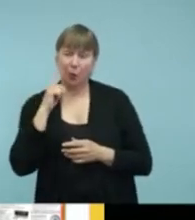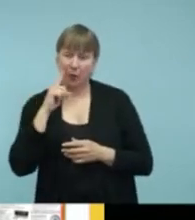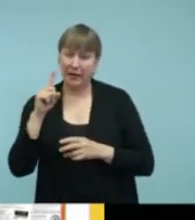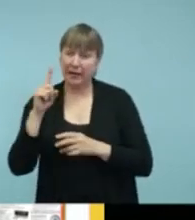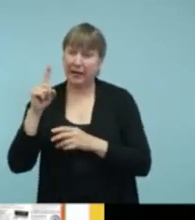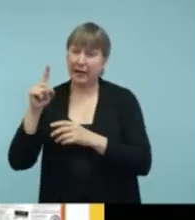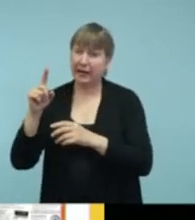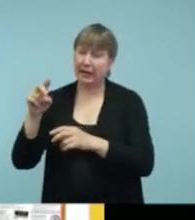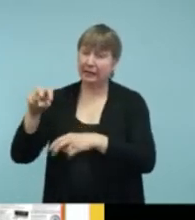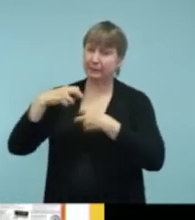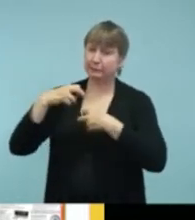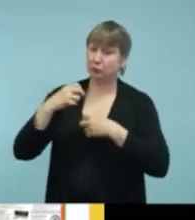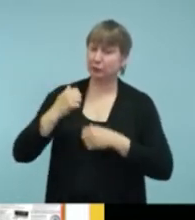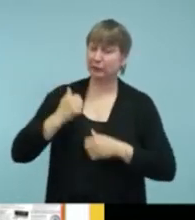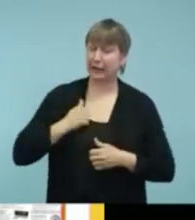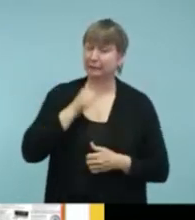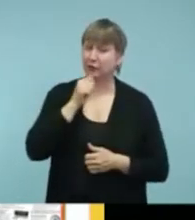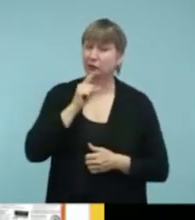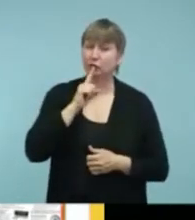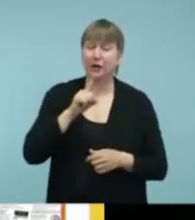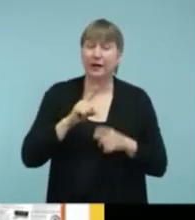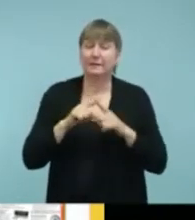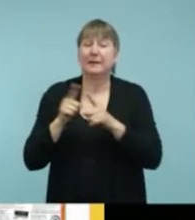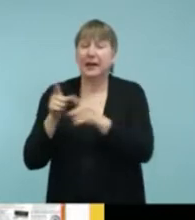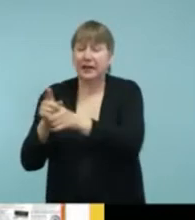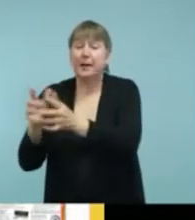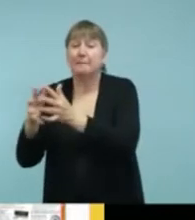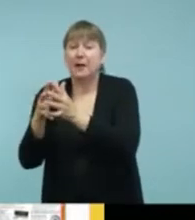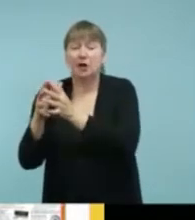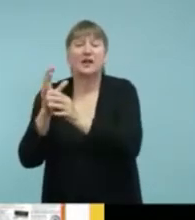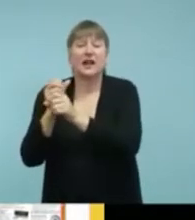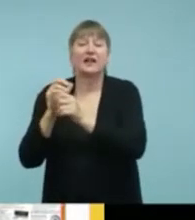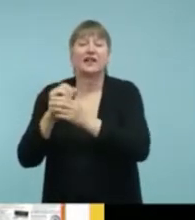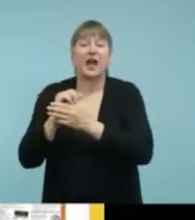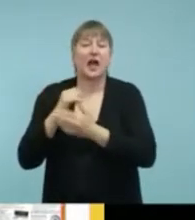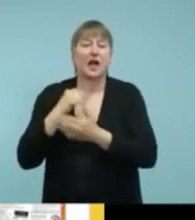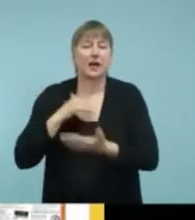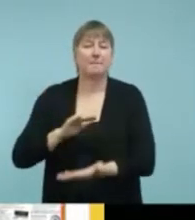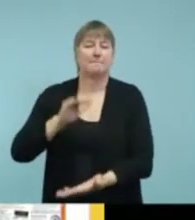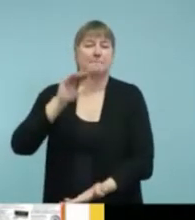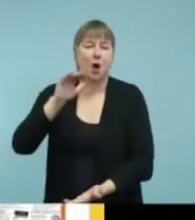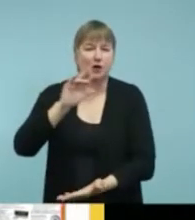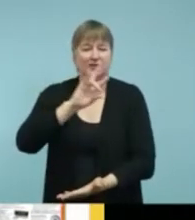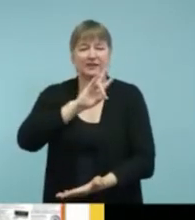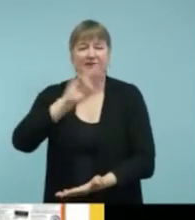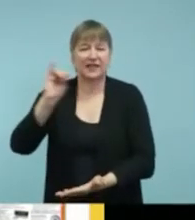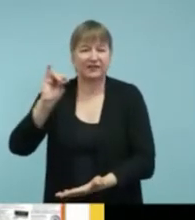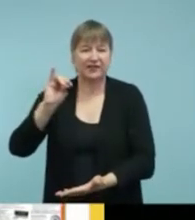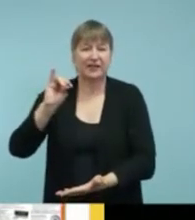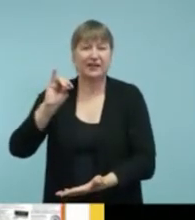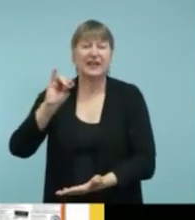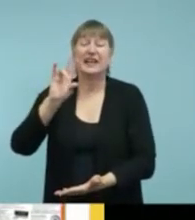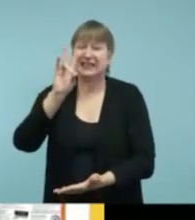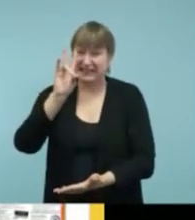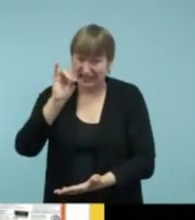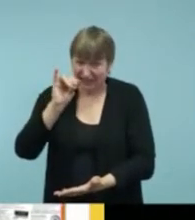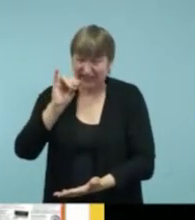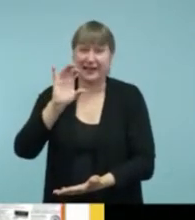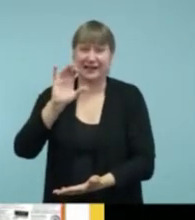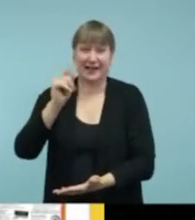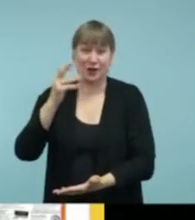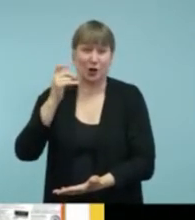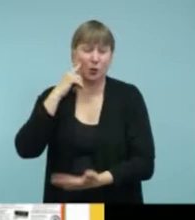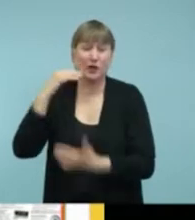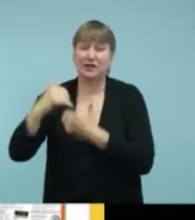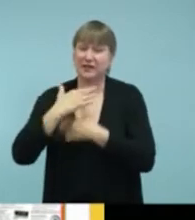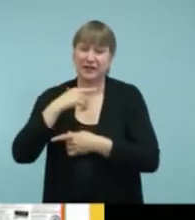I can get those Harris communication catalogs. I can get a box of 70, like seven zero, and they will send it to me for